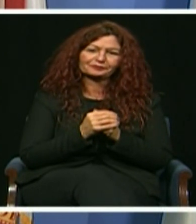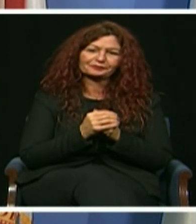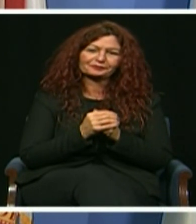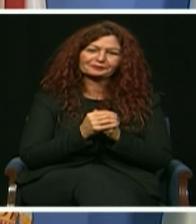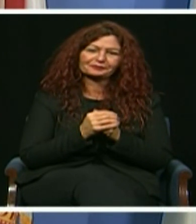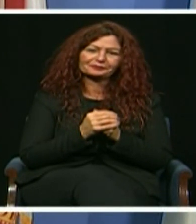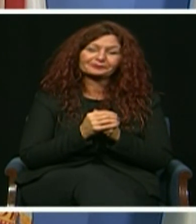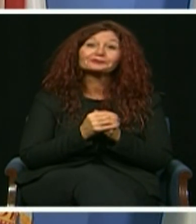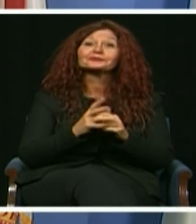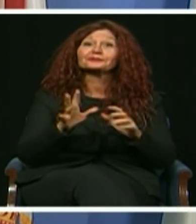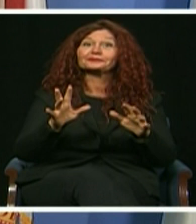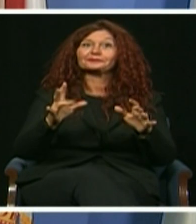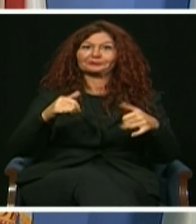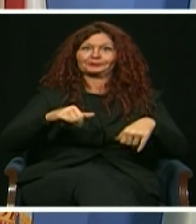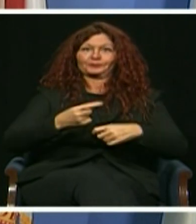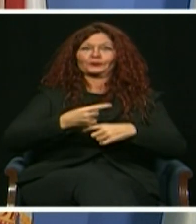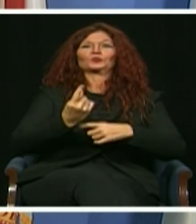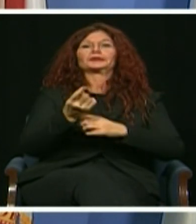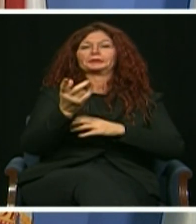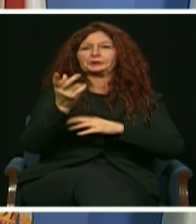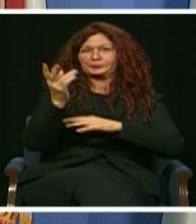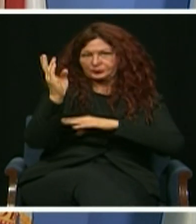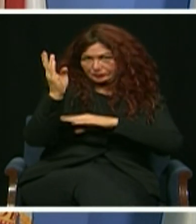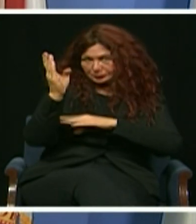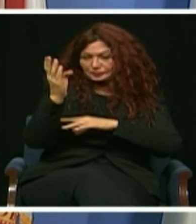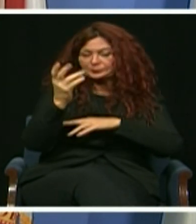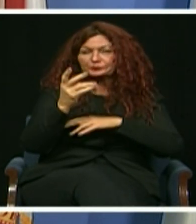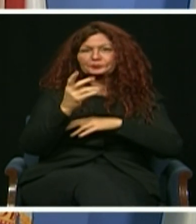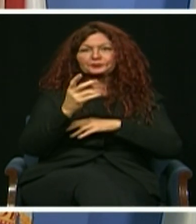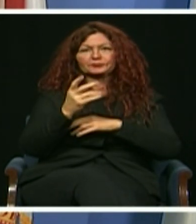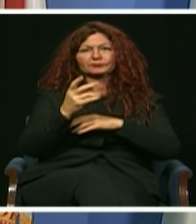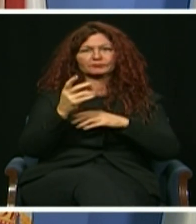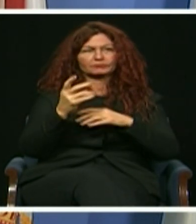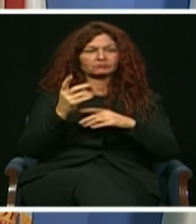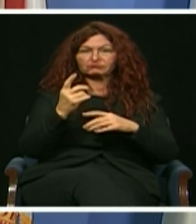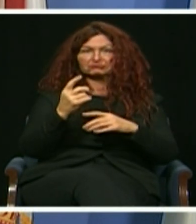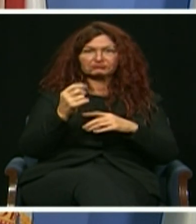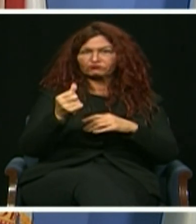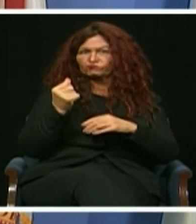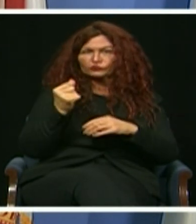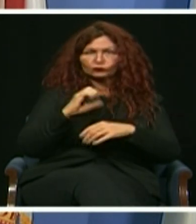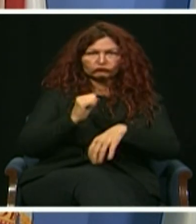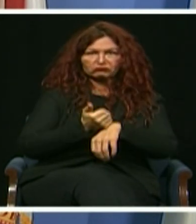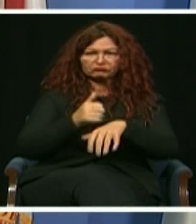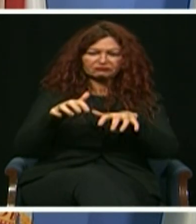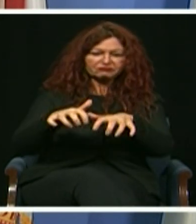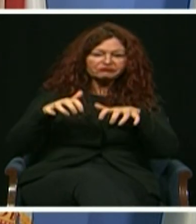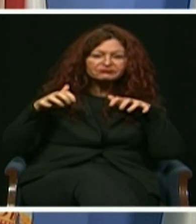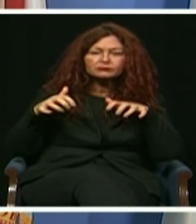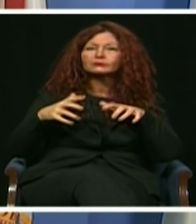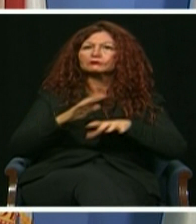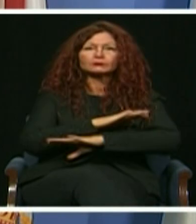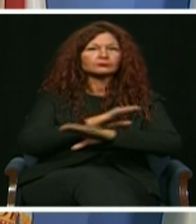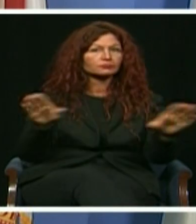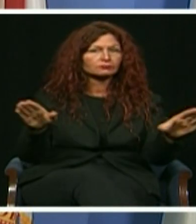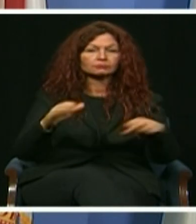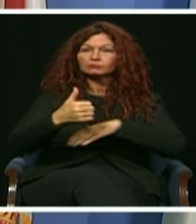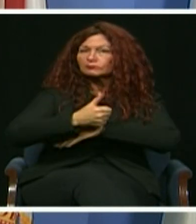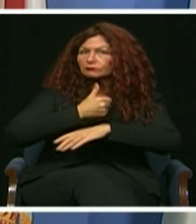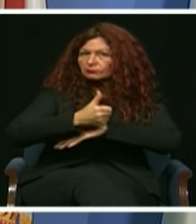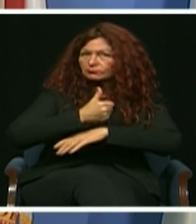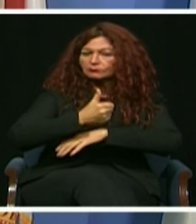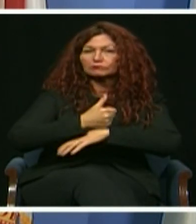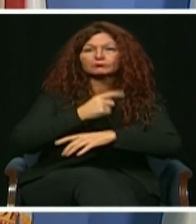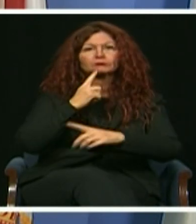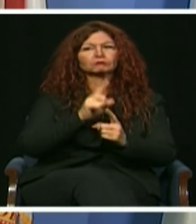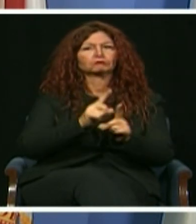This virtual gathering underscores the fact that our community and communities everywhere continue to fight against a global